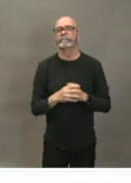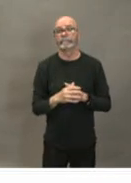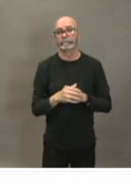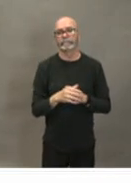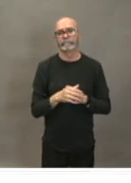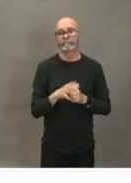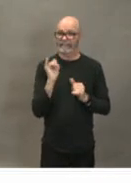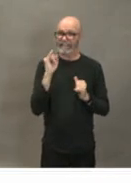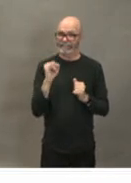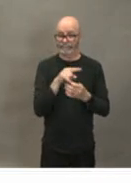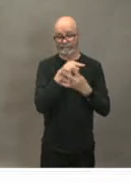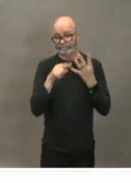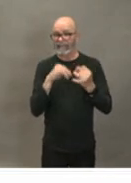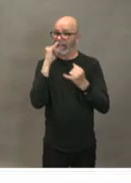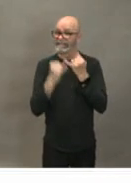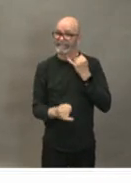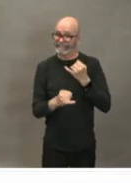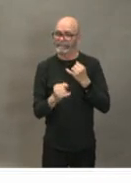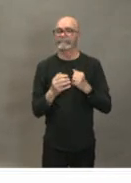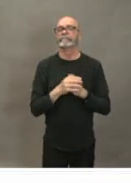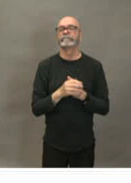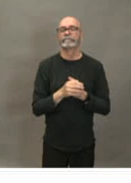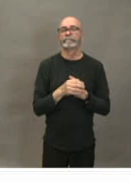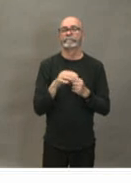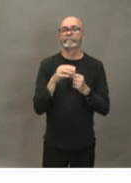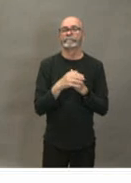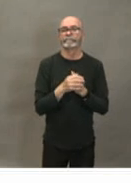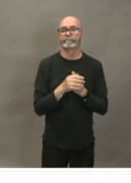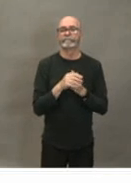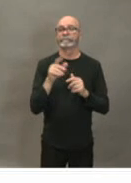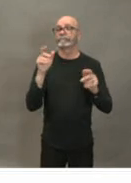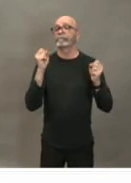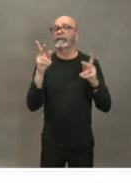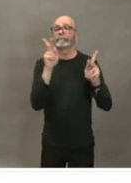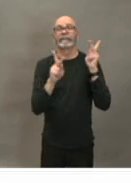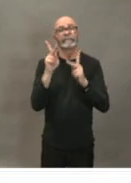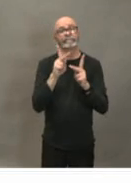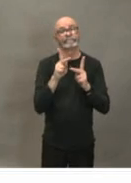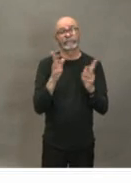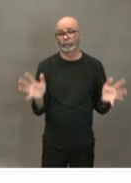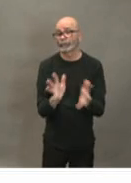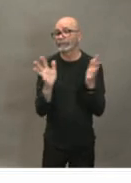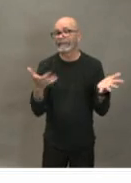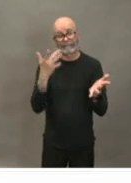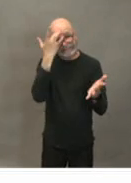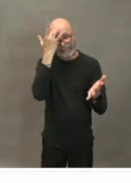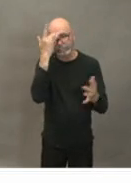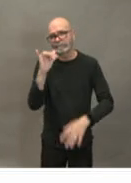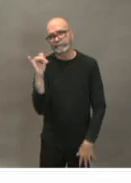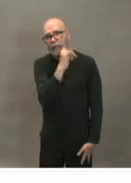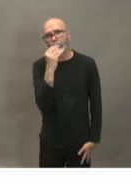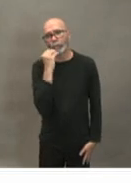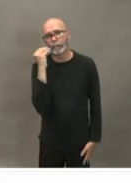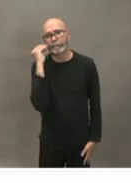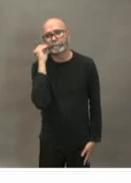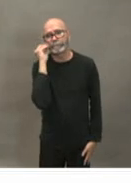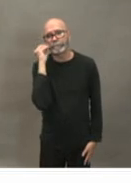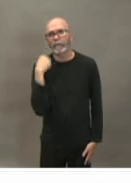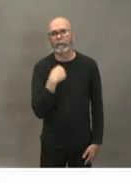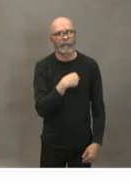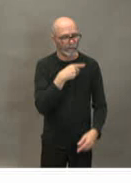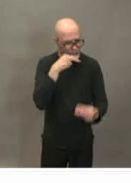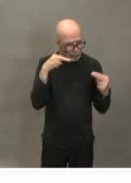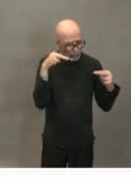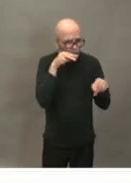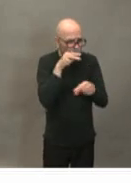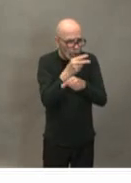we need to start so lots of people are going to be homesick how do we do a better job of looking after each other within families within